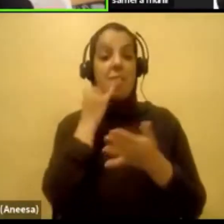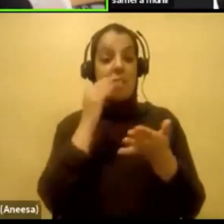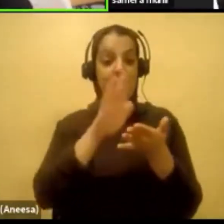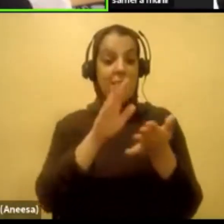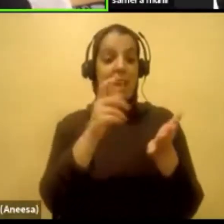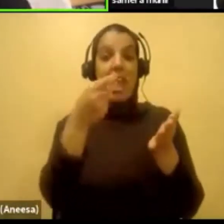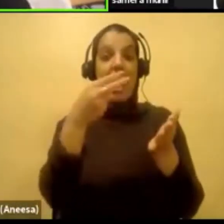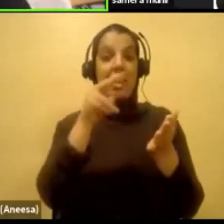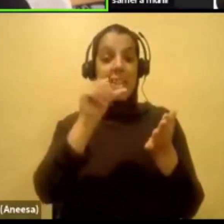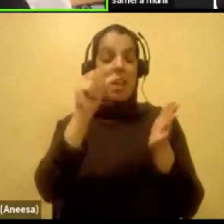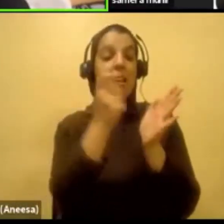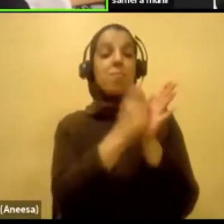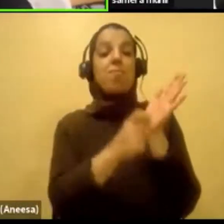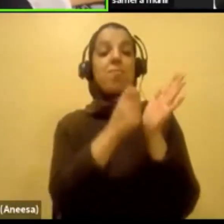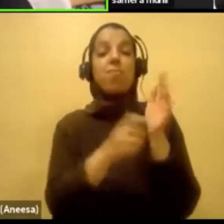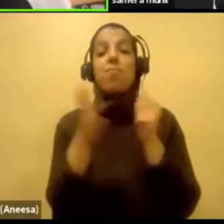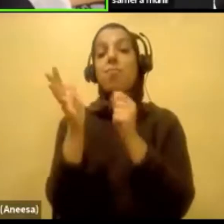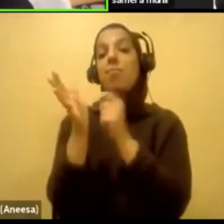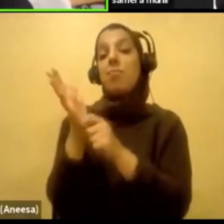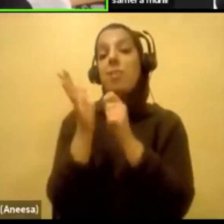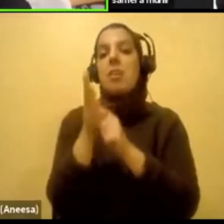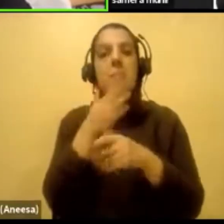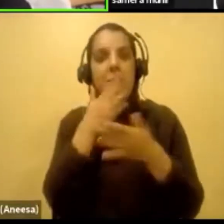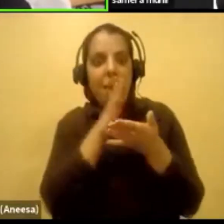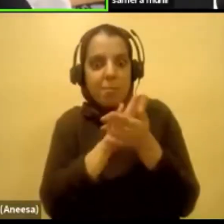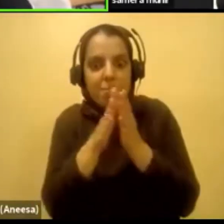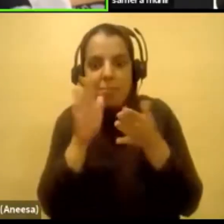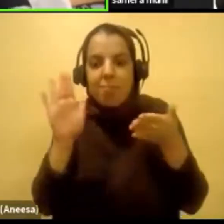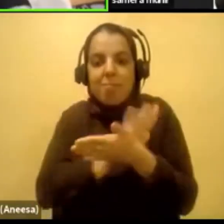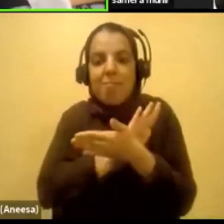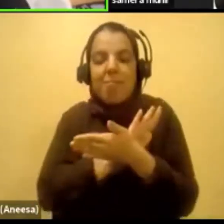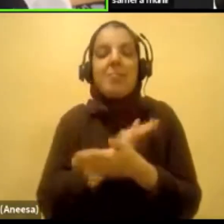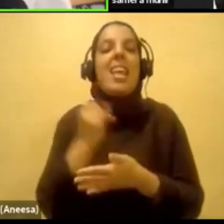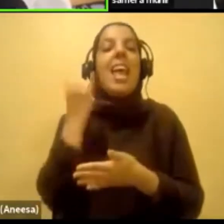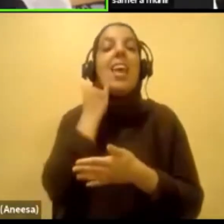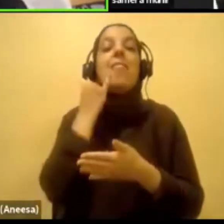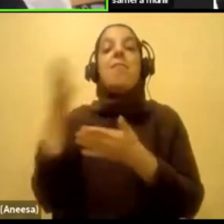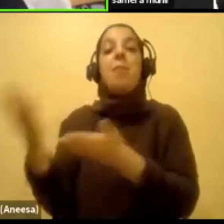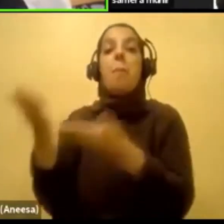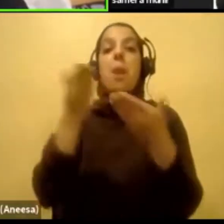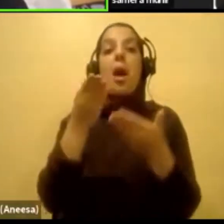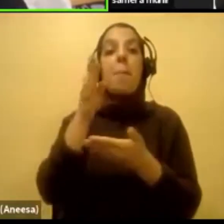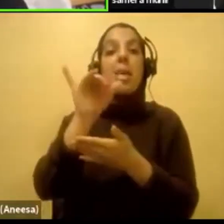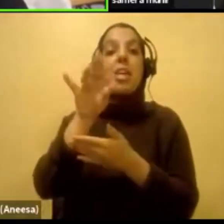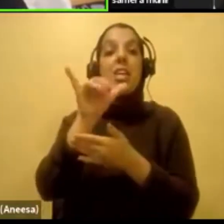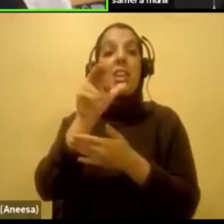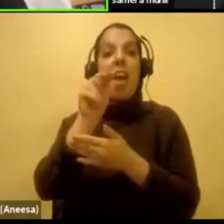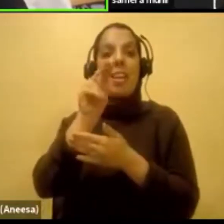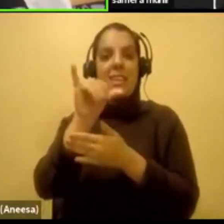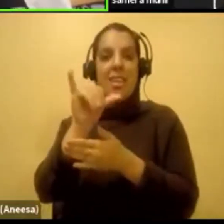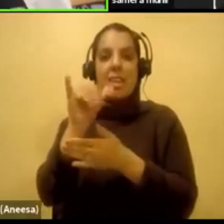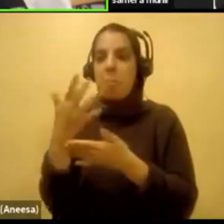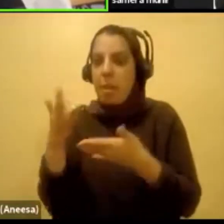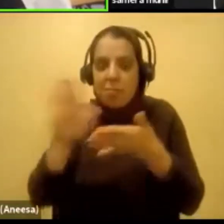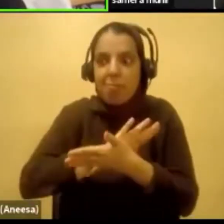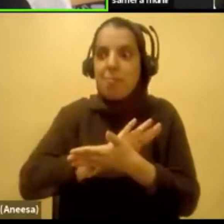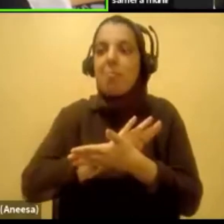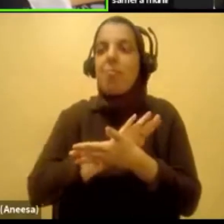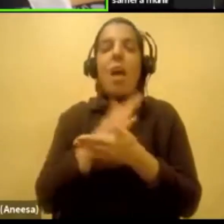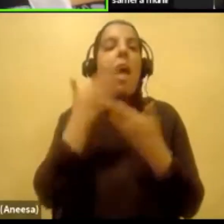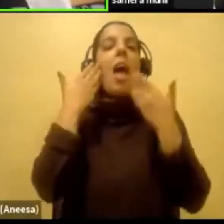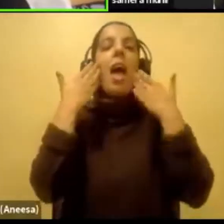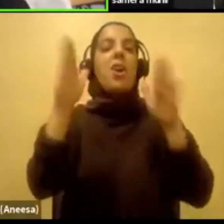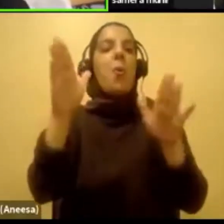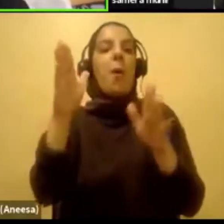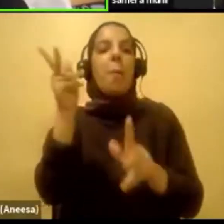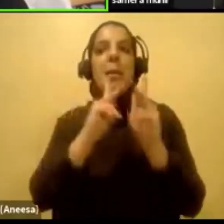When I would bring biryani for lunch, I would close the lid. I didn't want anyone to know. I didn't want people to have another reason to make fun of me, call me